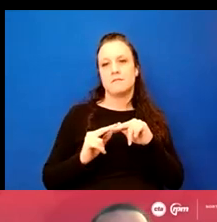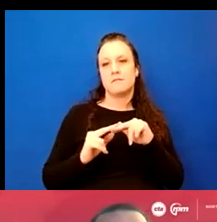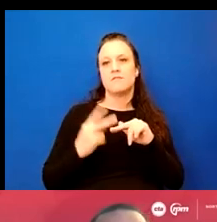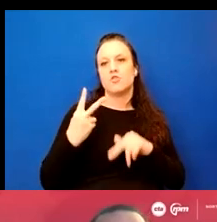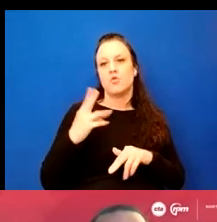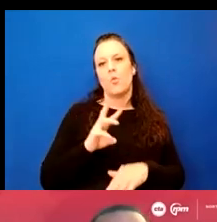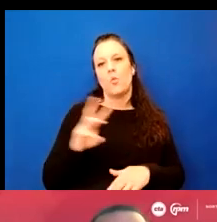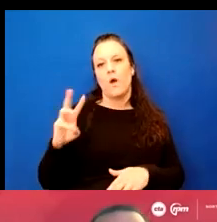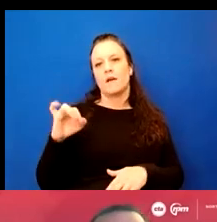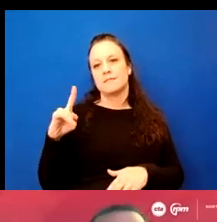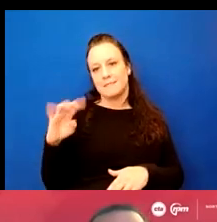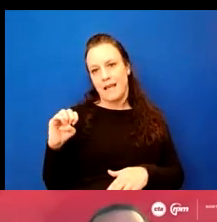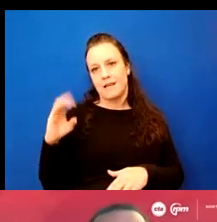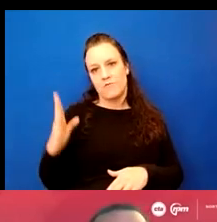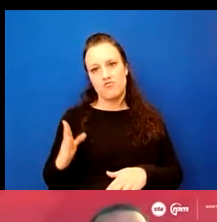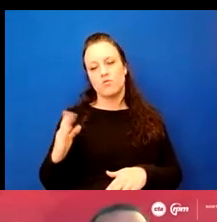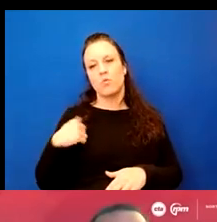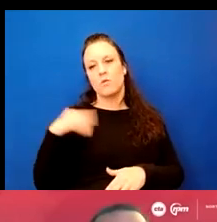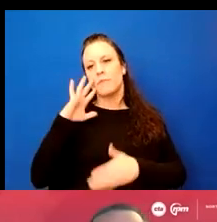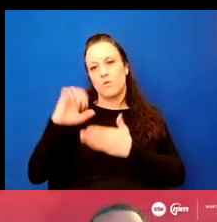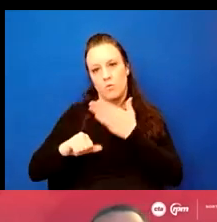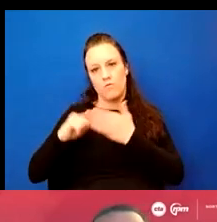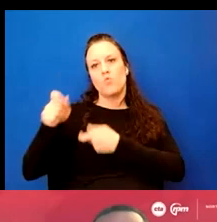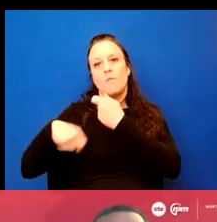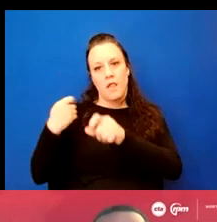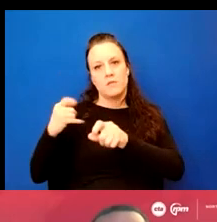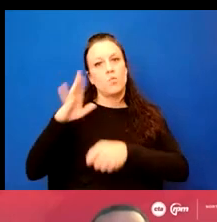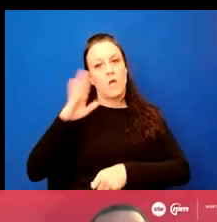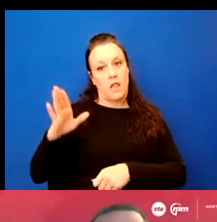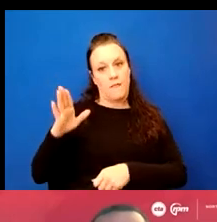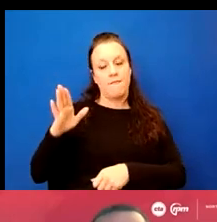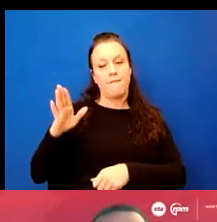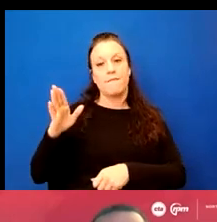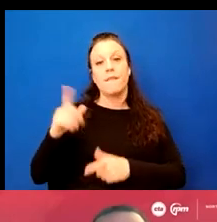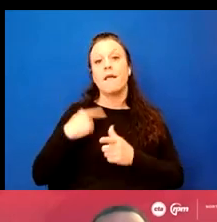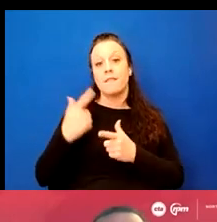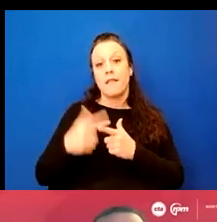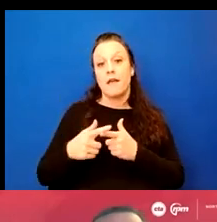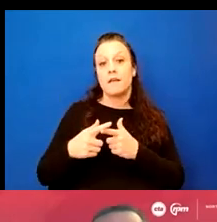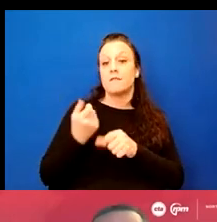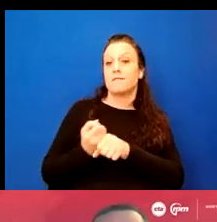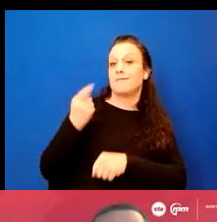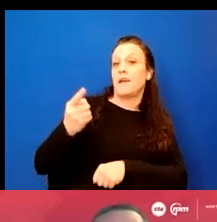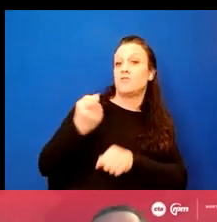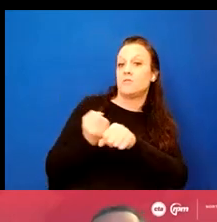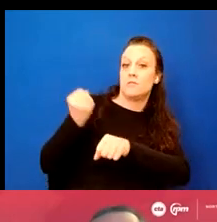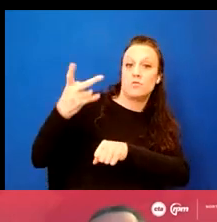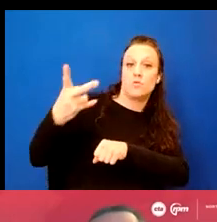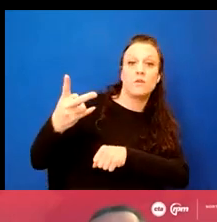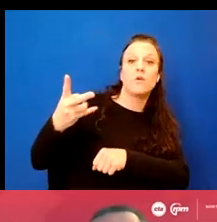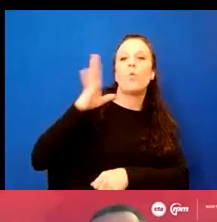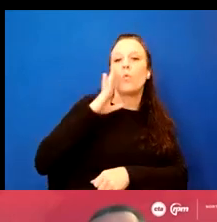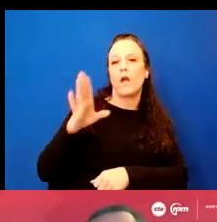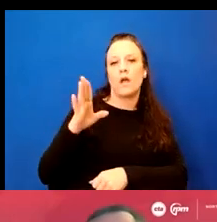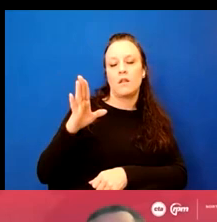side of the structure tracks will be removed and replaced, uh, and the net and the 23 and the 24. We'll